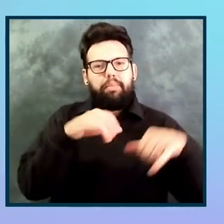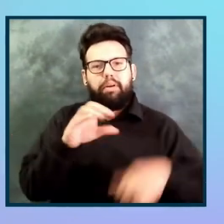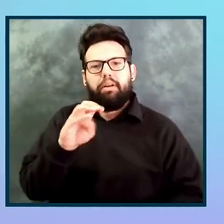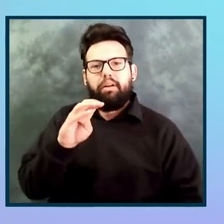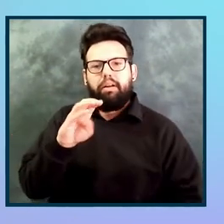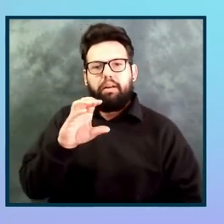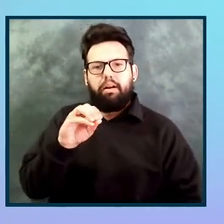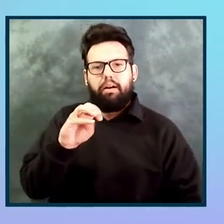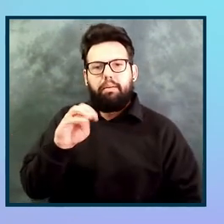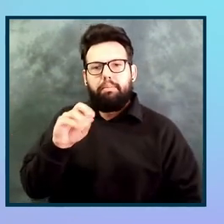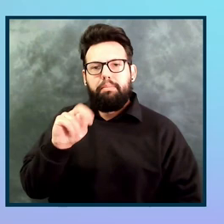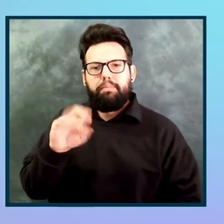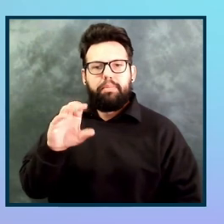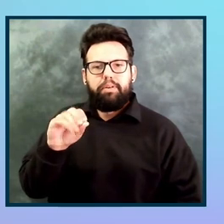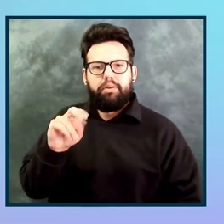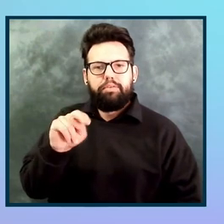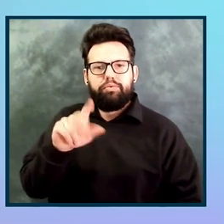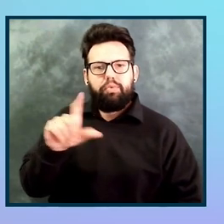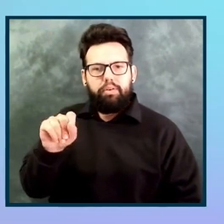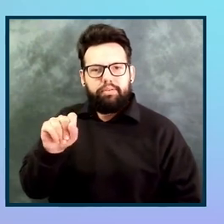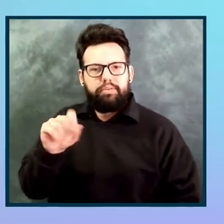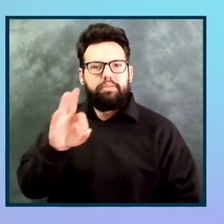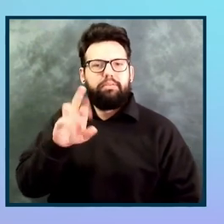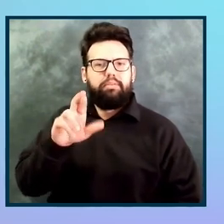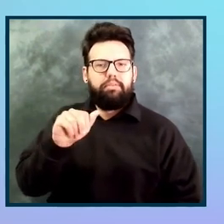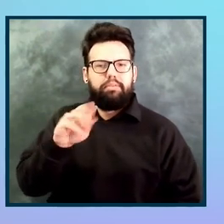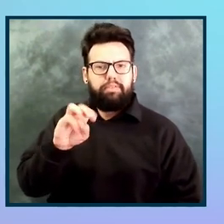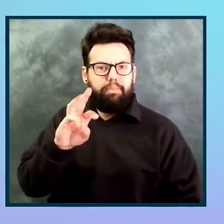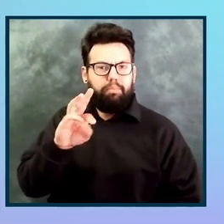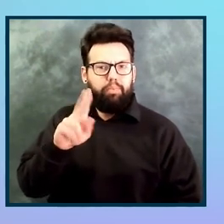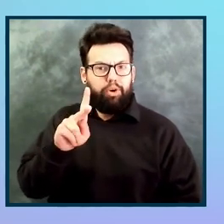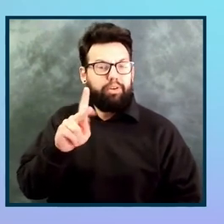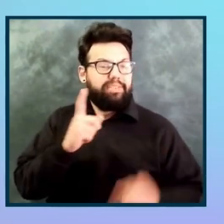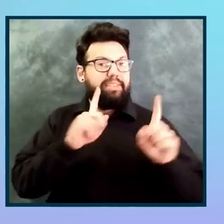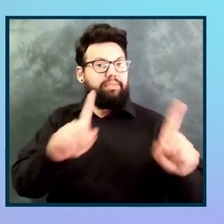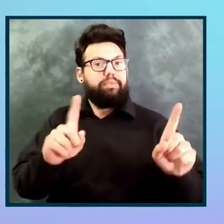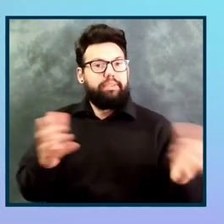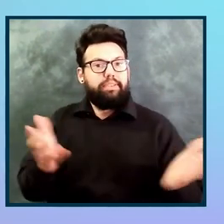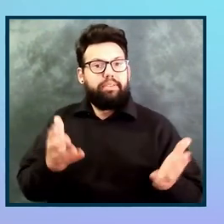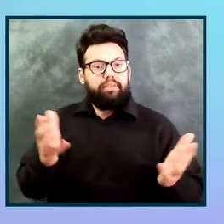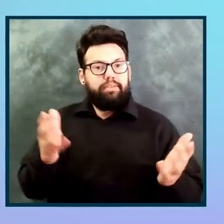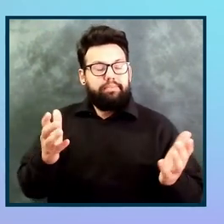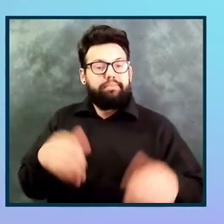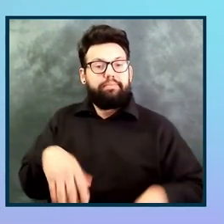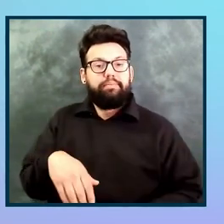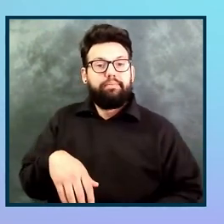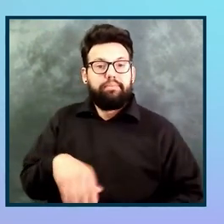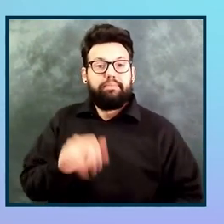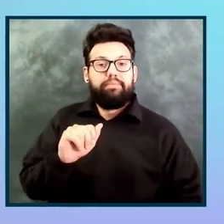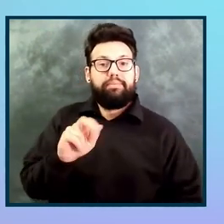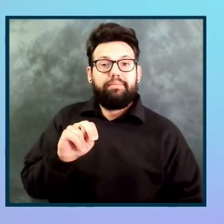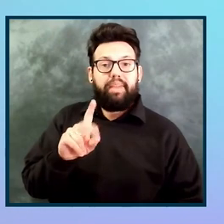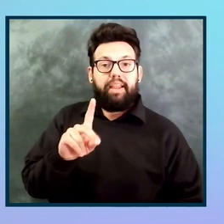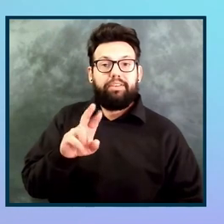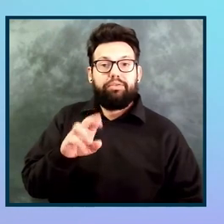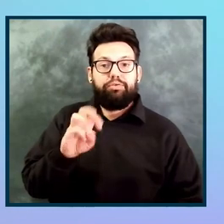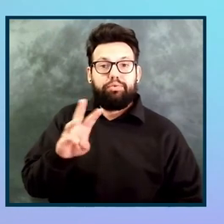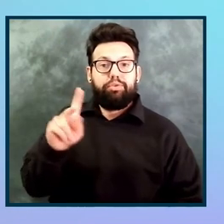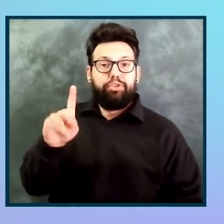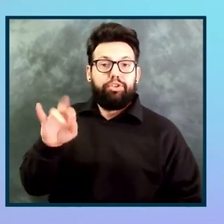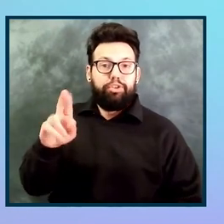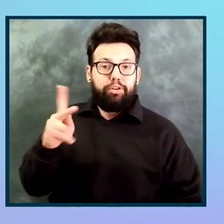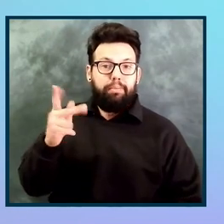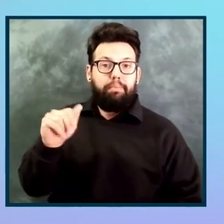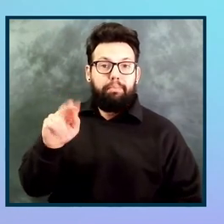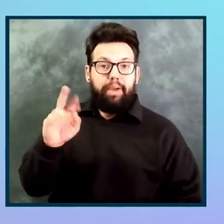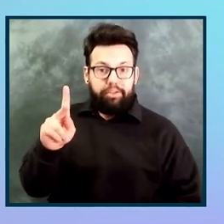security, and had been very successful at Adobe. So, Andrew Kirkpatrick, the head of accessibility at Adobe, looked at that